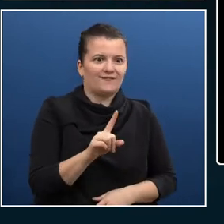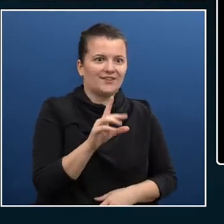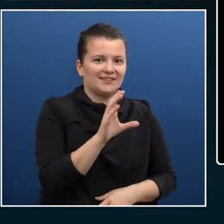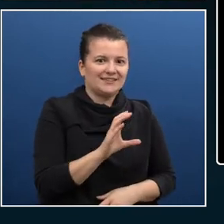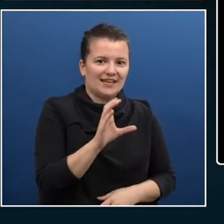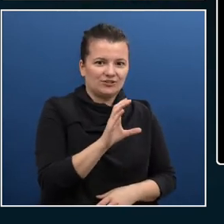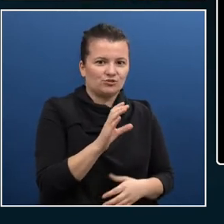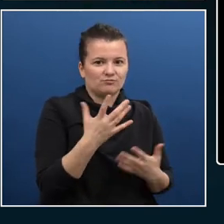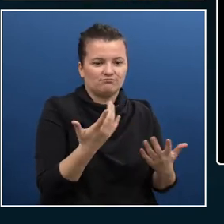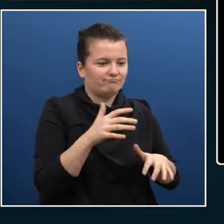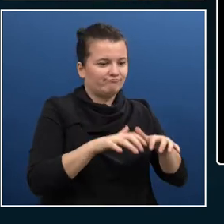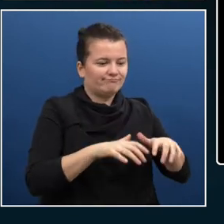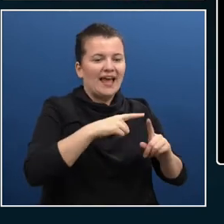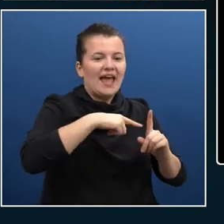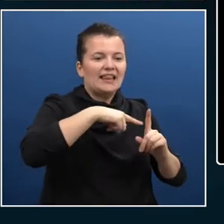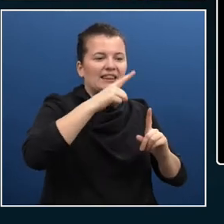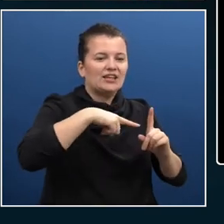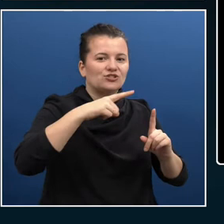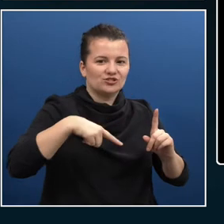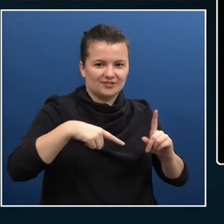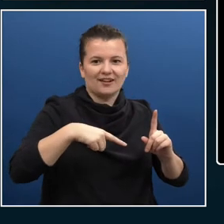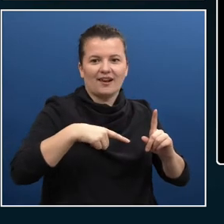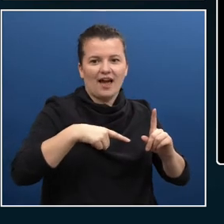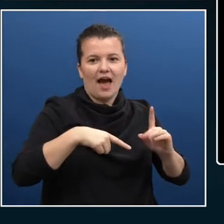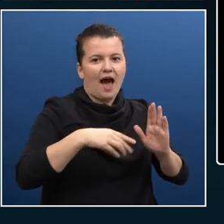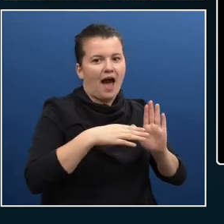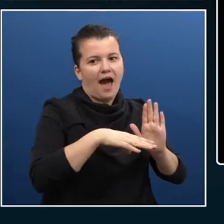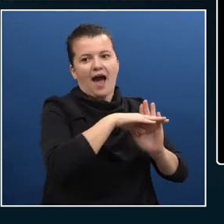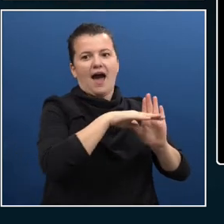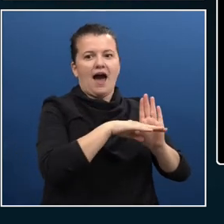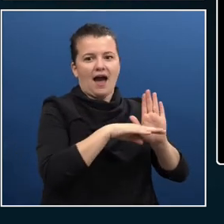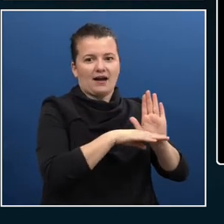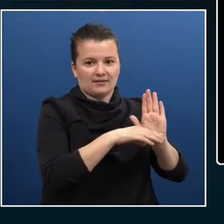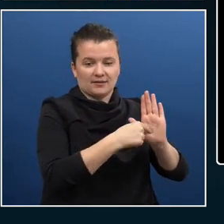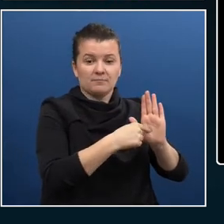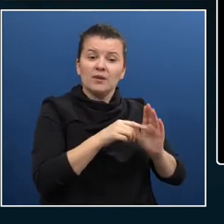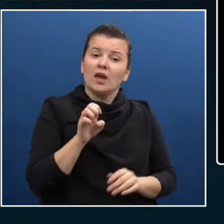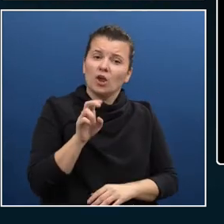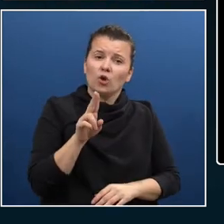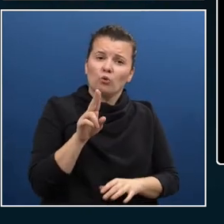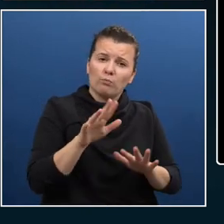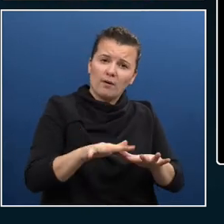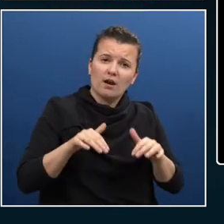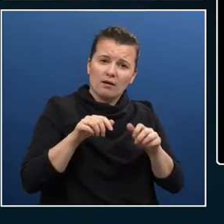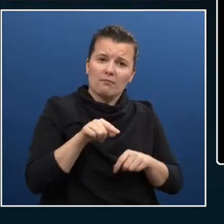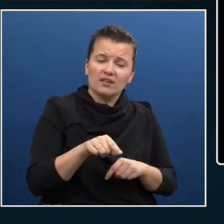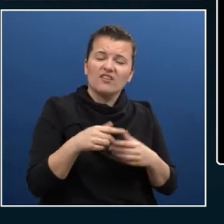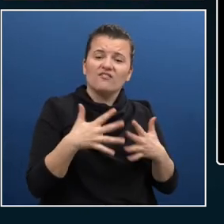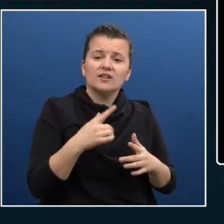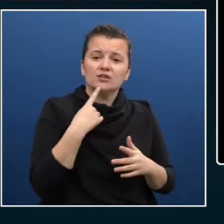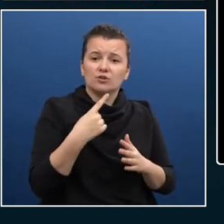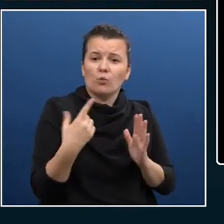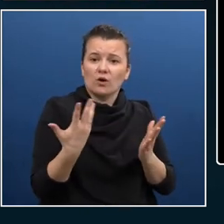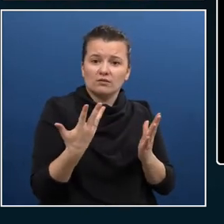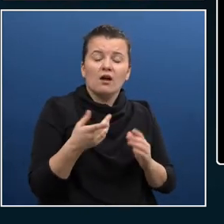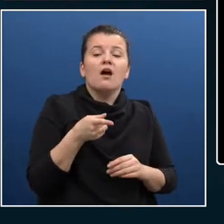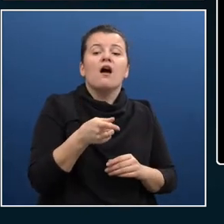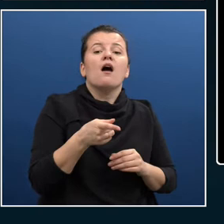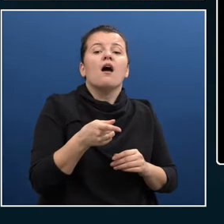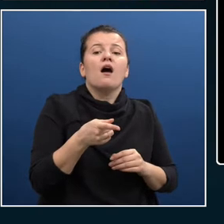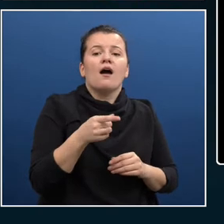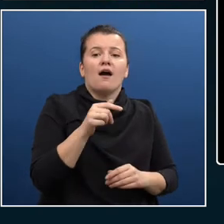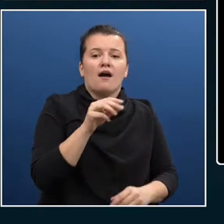Experience Act and the EU Parliament Directive on Digital Accessibility that says if you're not WCAG 2.1 AA